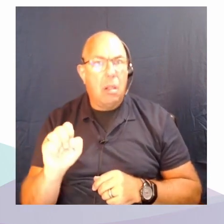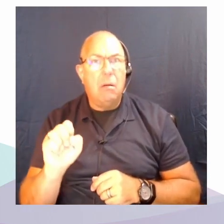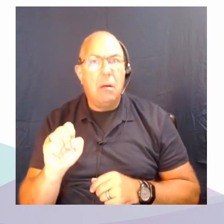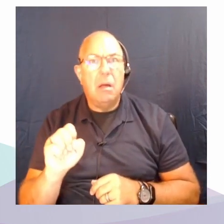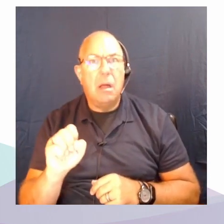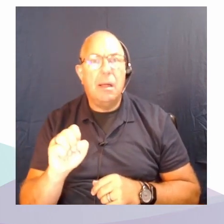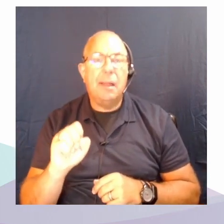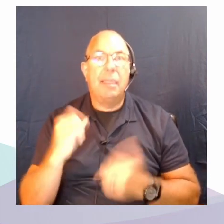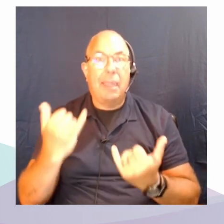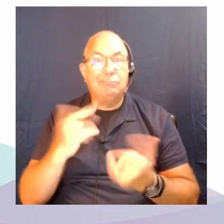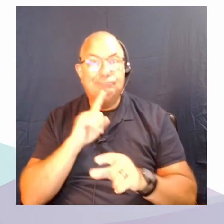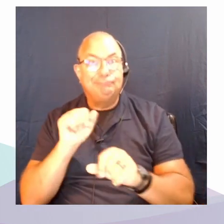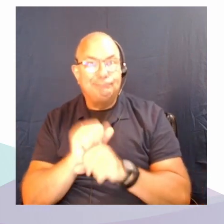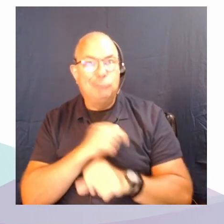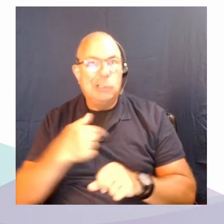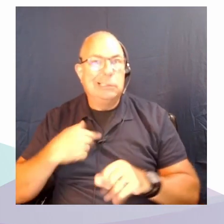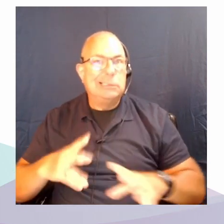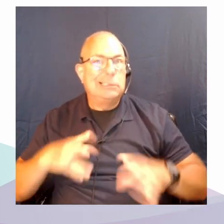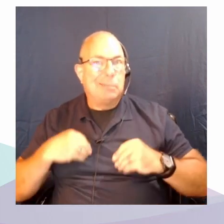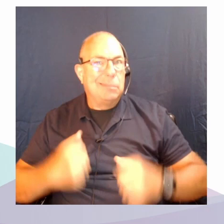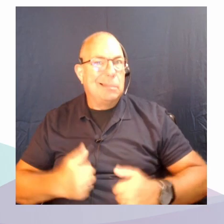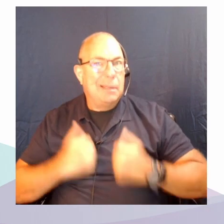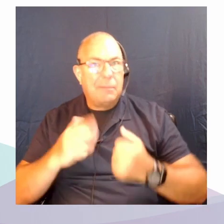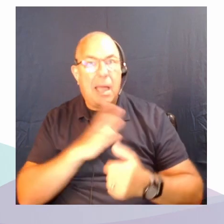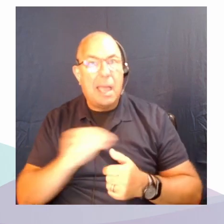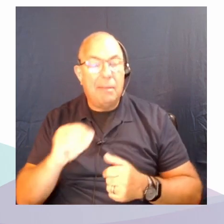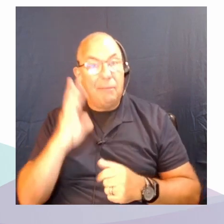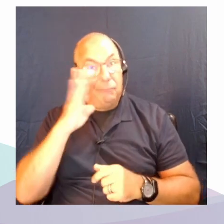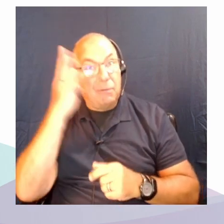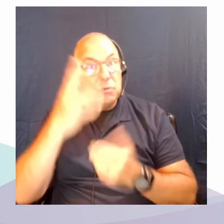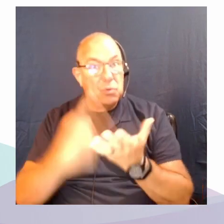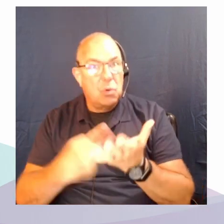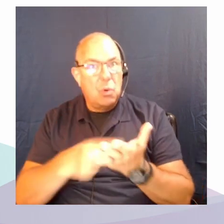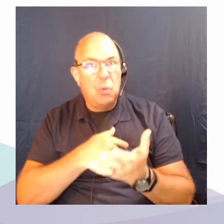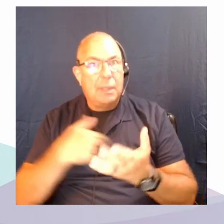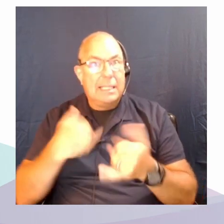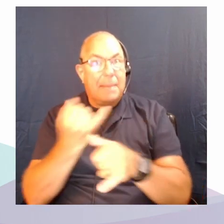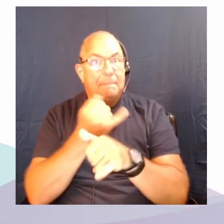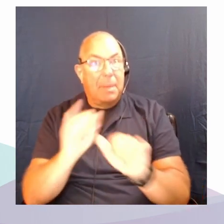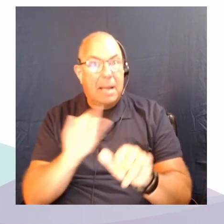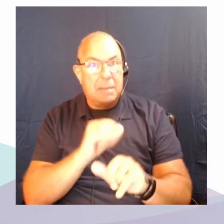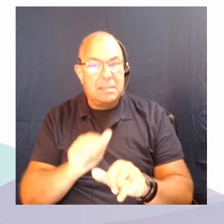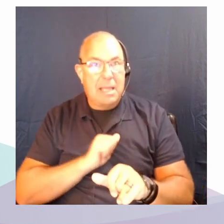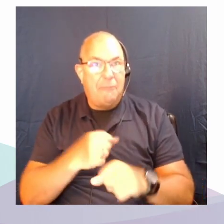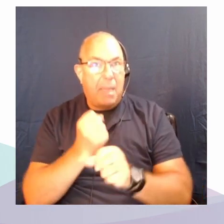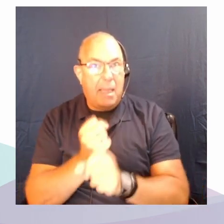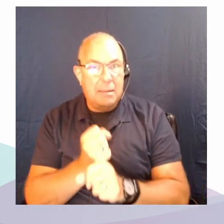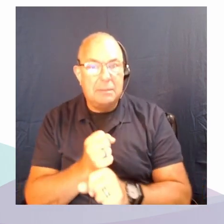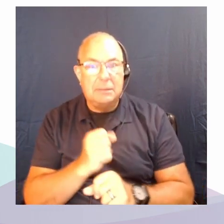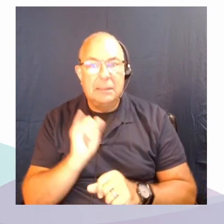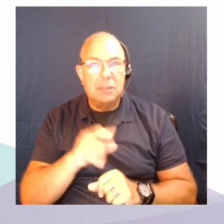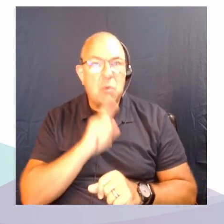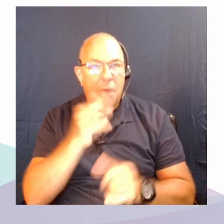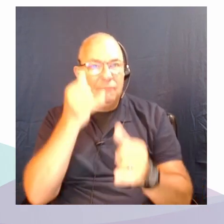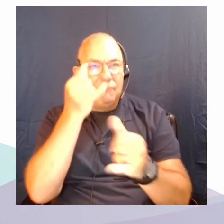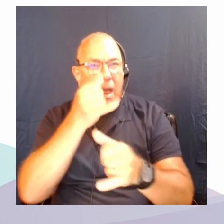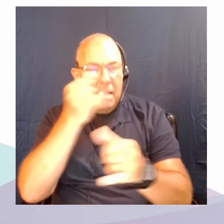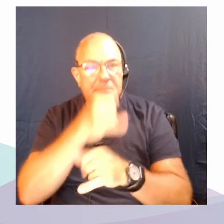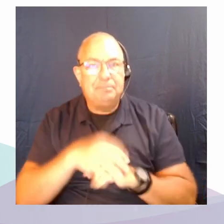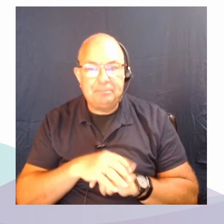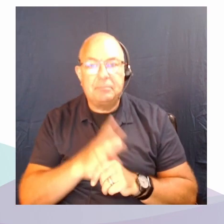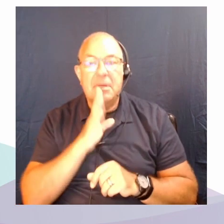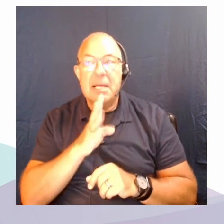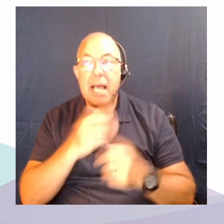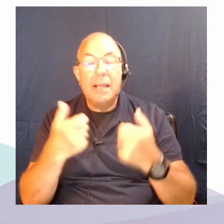together and the fiction that we're all independent and self-made, right, and it's kind of humorous. So, all to say that the electric car might make things